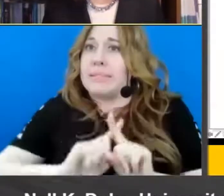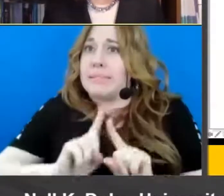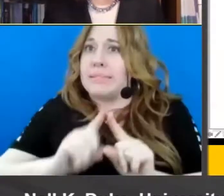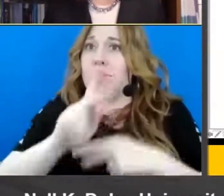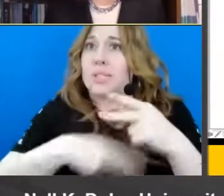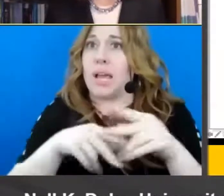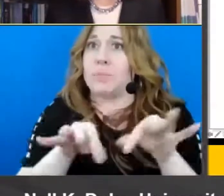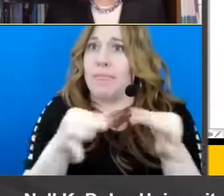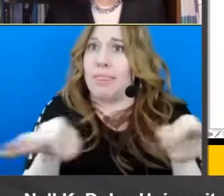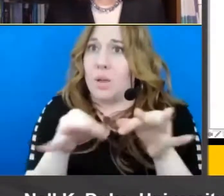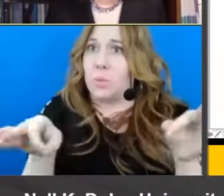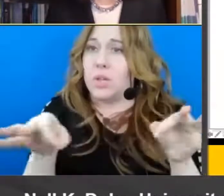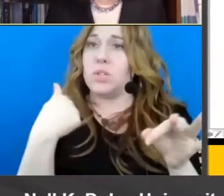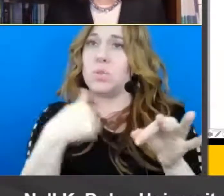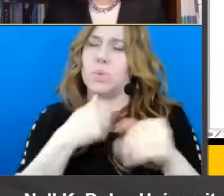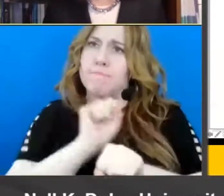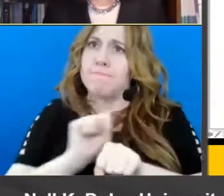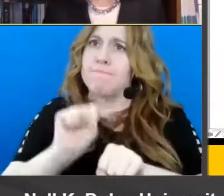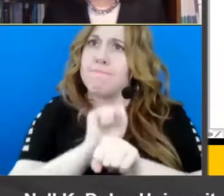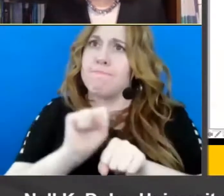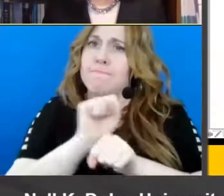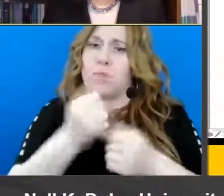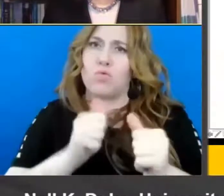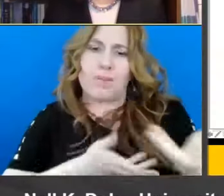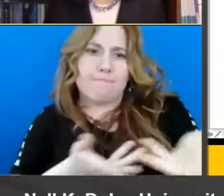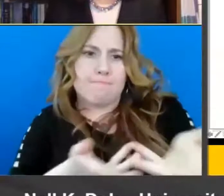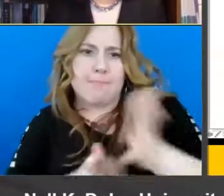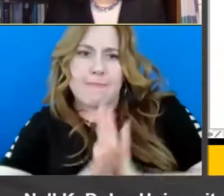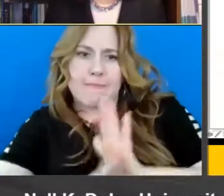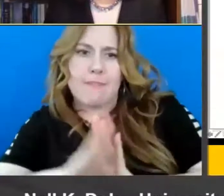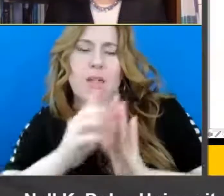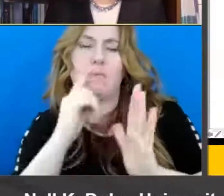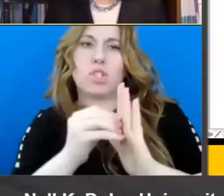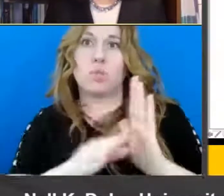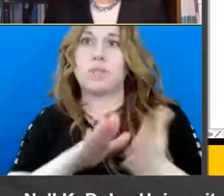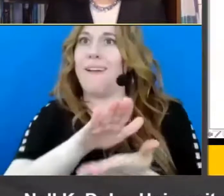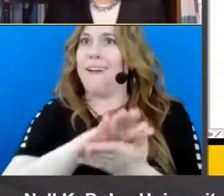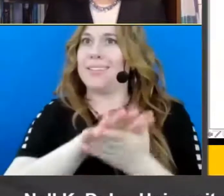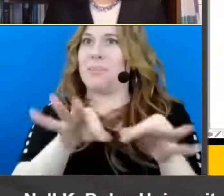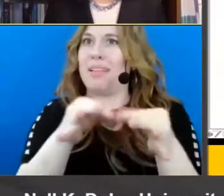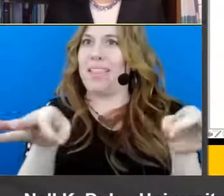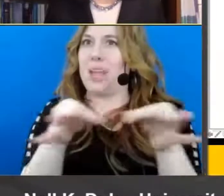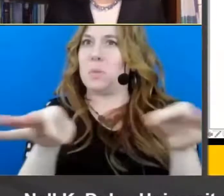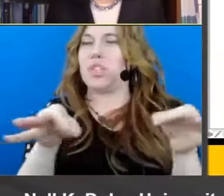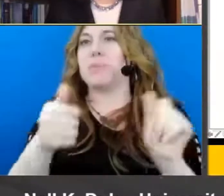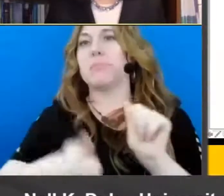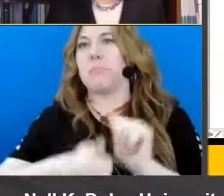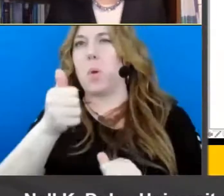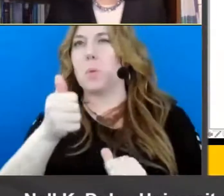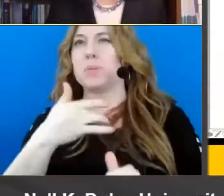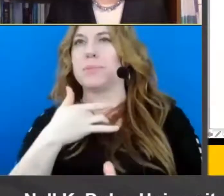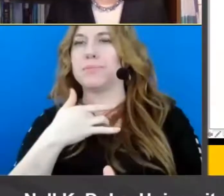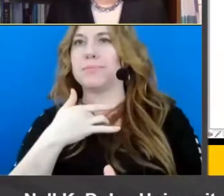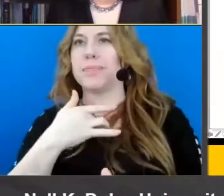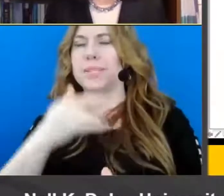that we work hard um to develop with students um academic language is probably um what you're most often uh finding